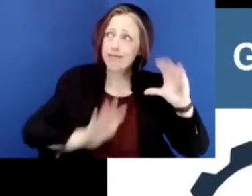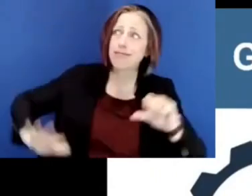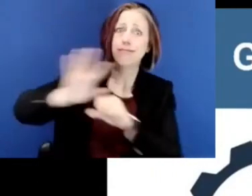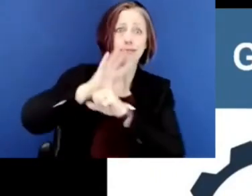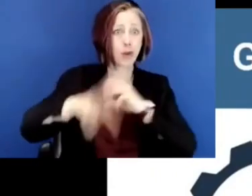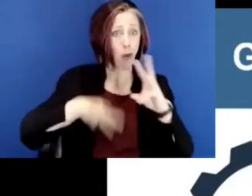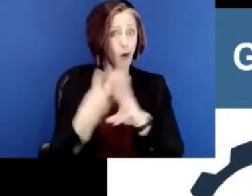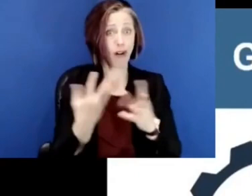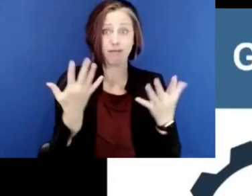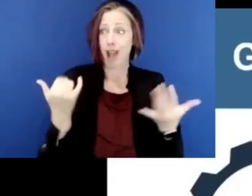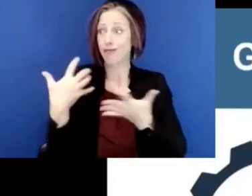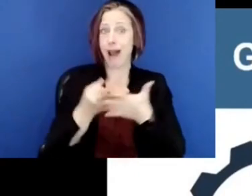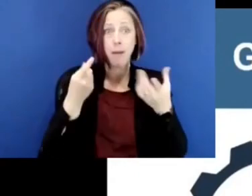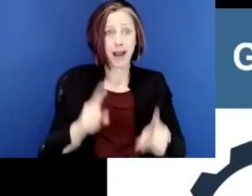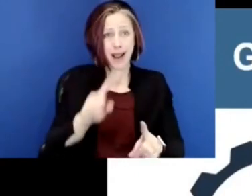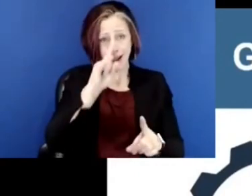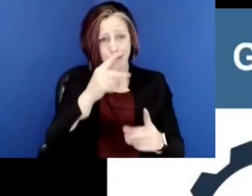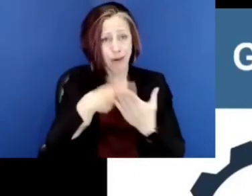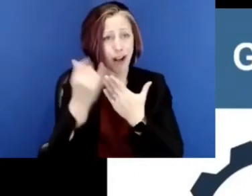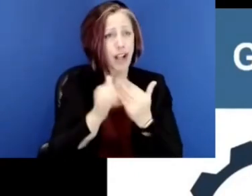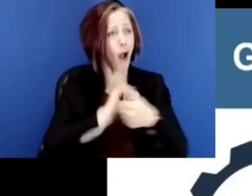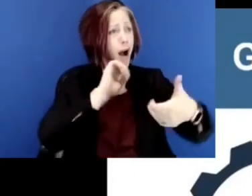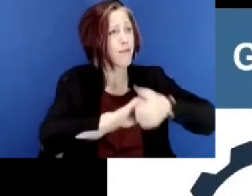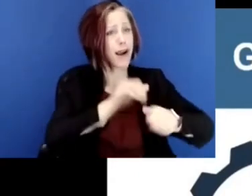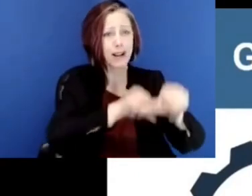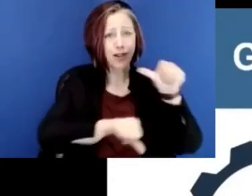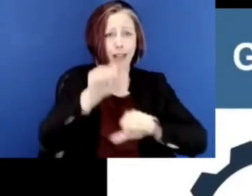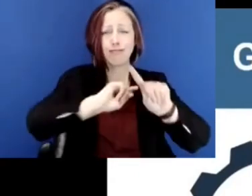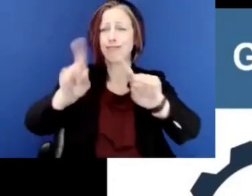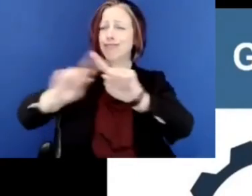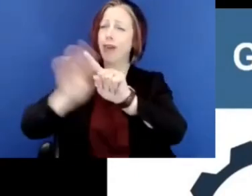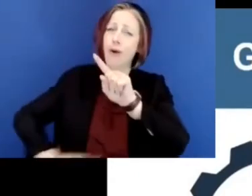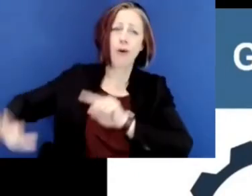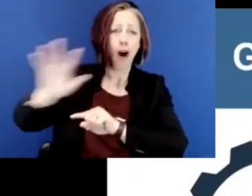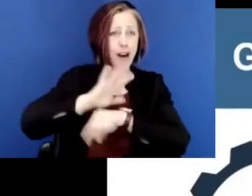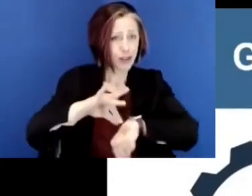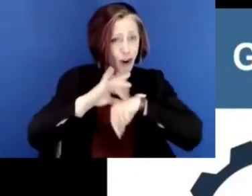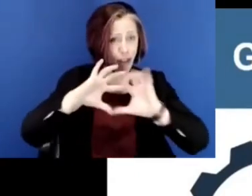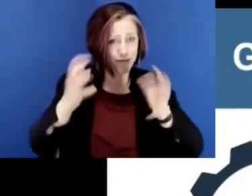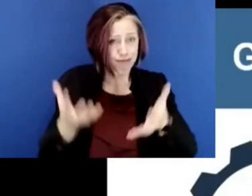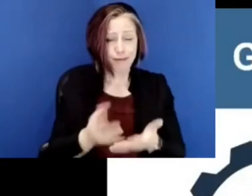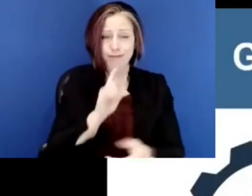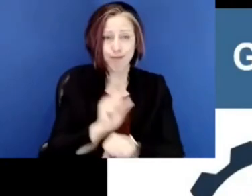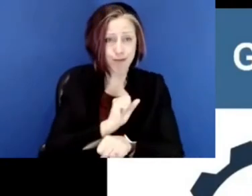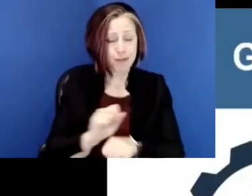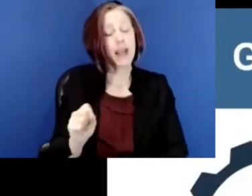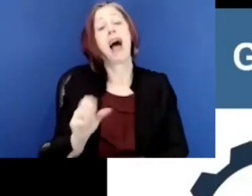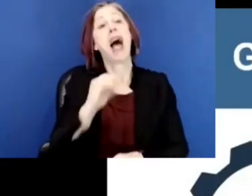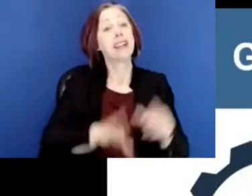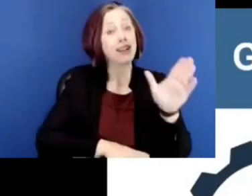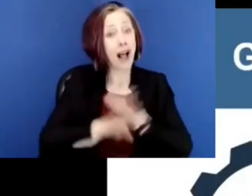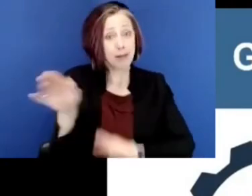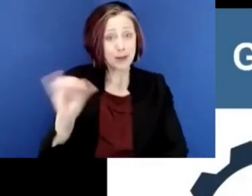teachers around the world, as is often happening, where kids are doing projects with each other across global boundaries